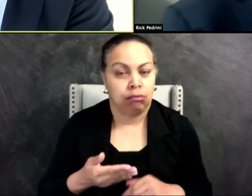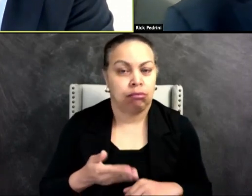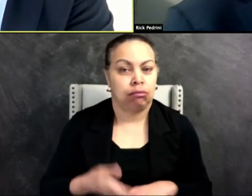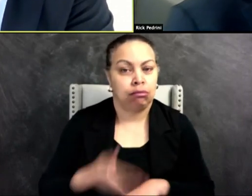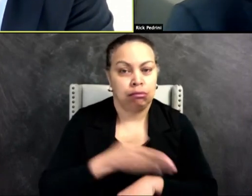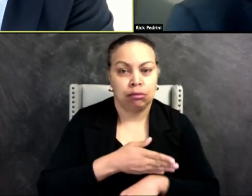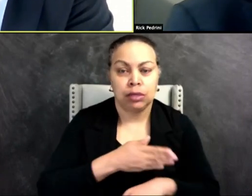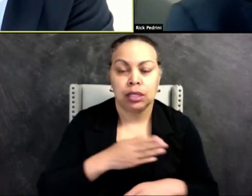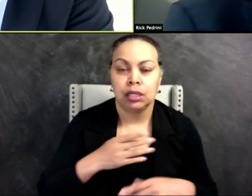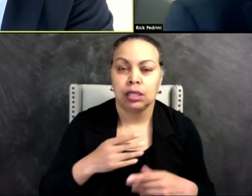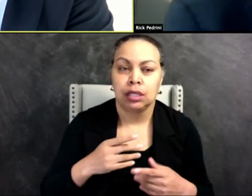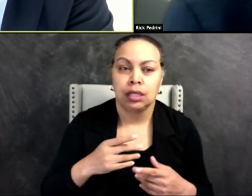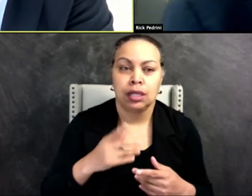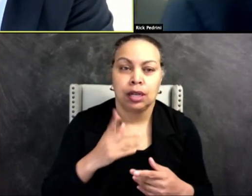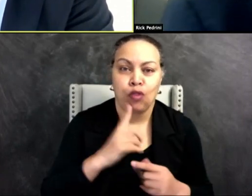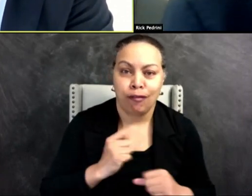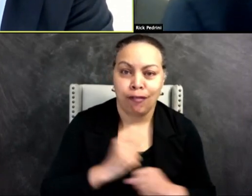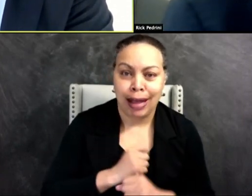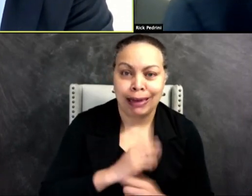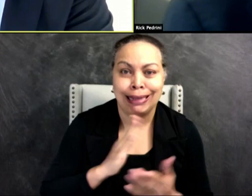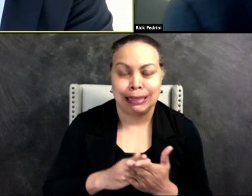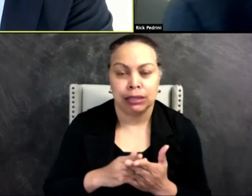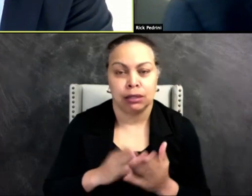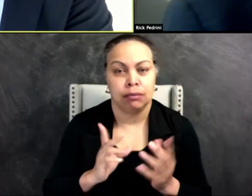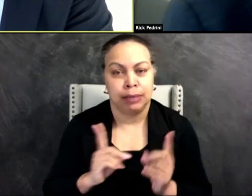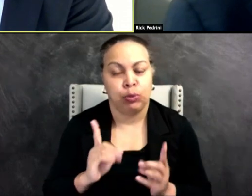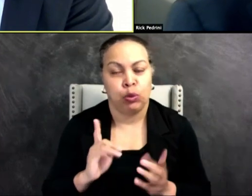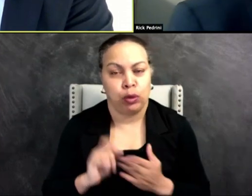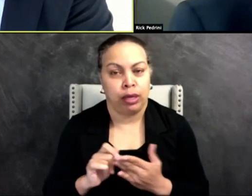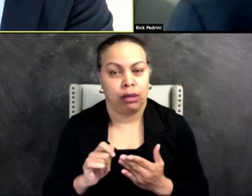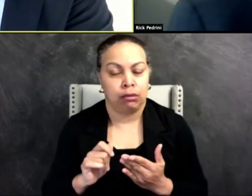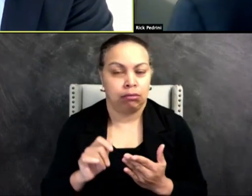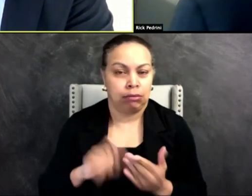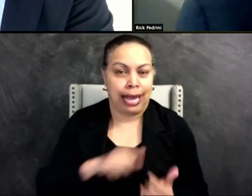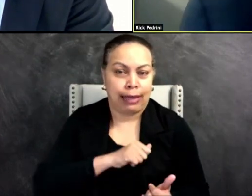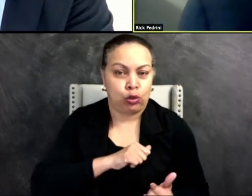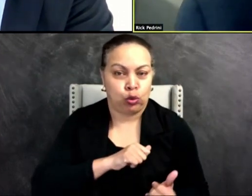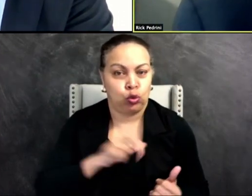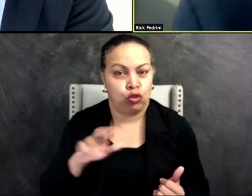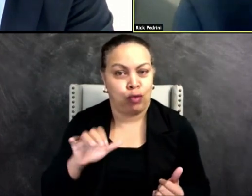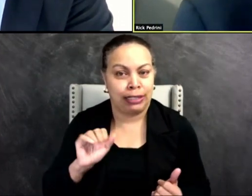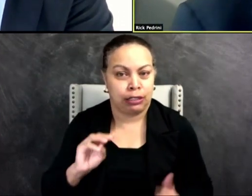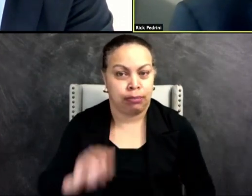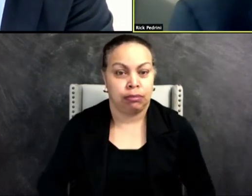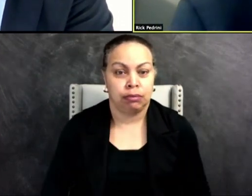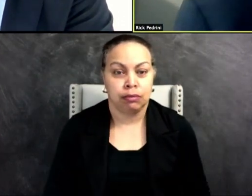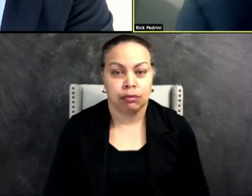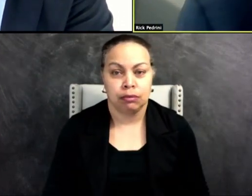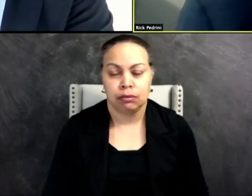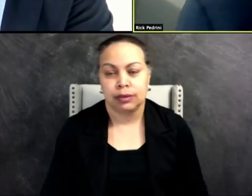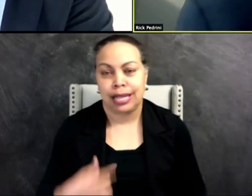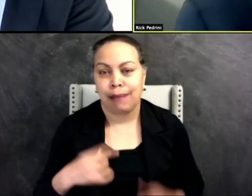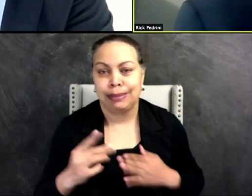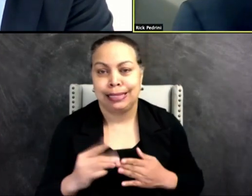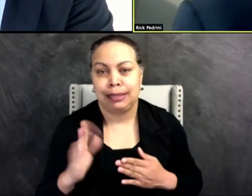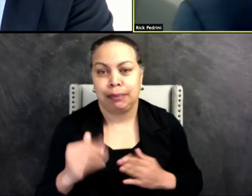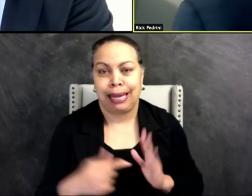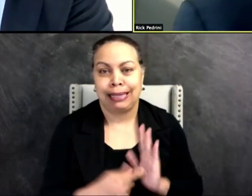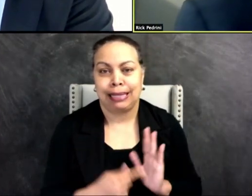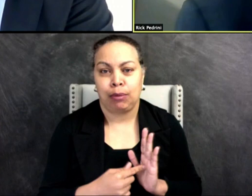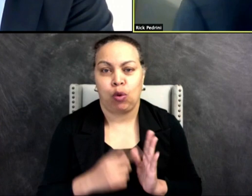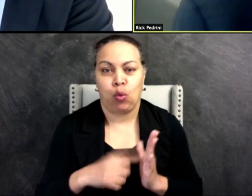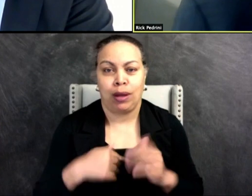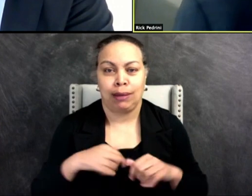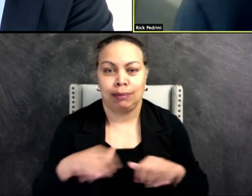fighting, uh, anti-racism going forward? I, I think I'm leading by example in the things that I'm doing